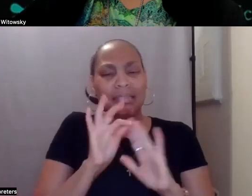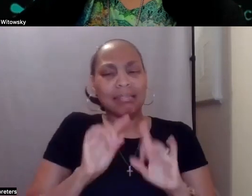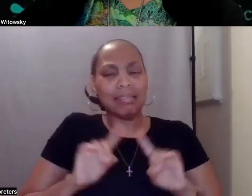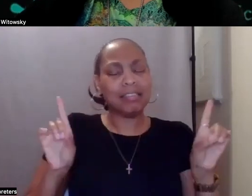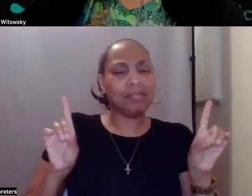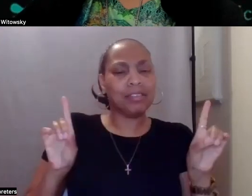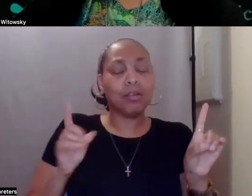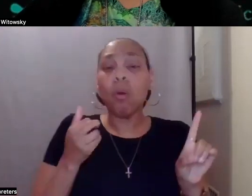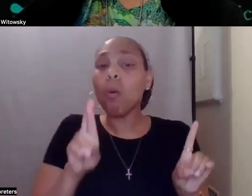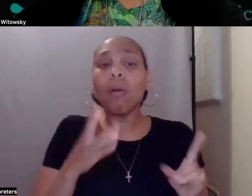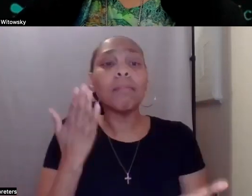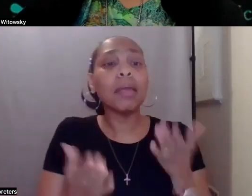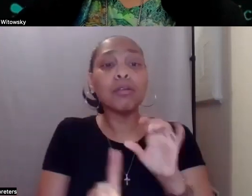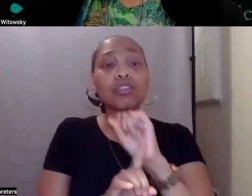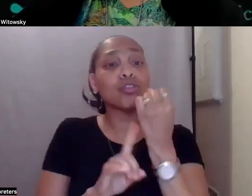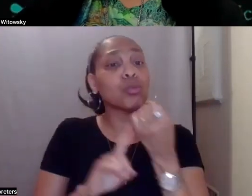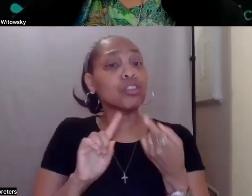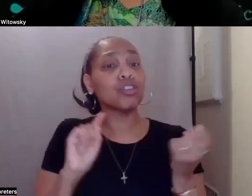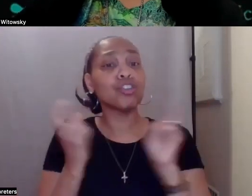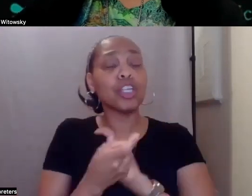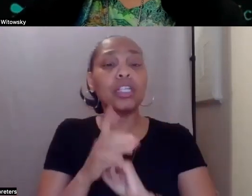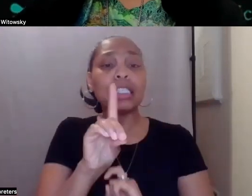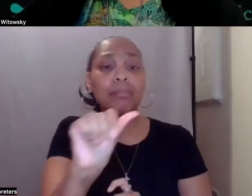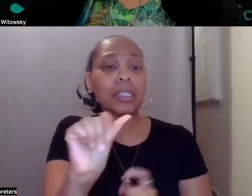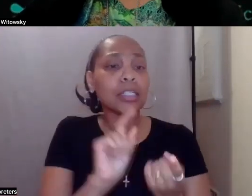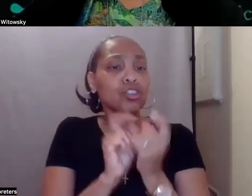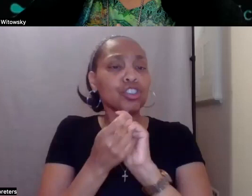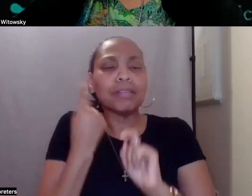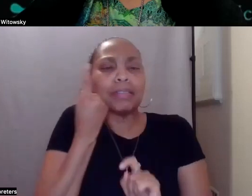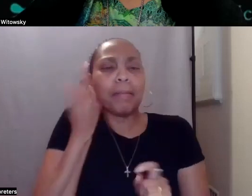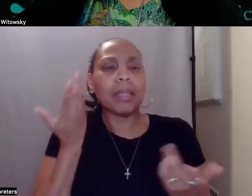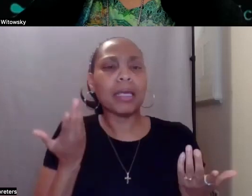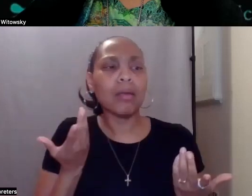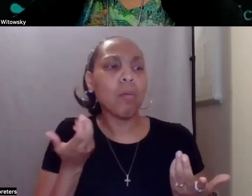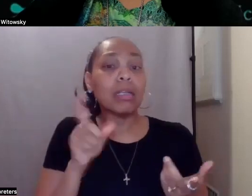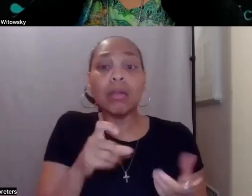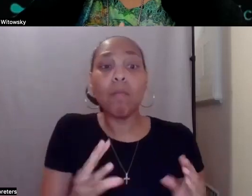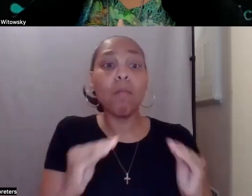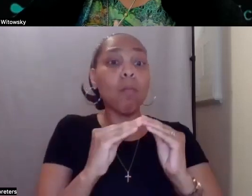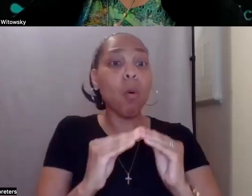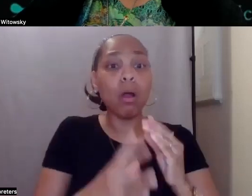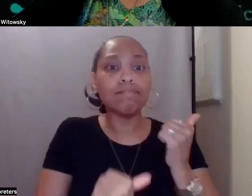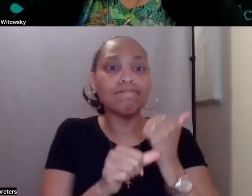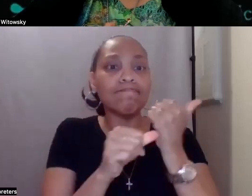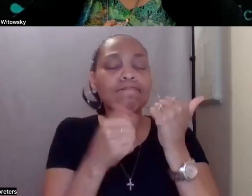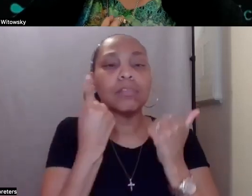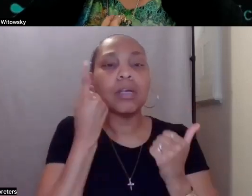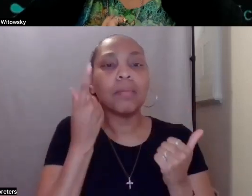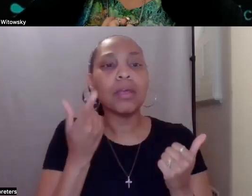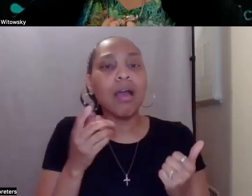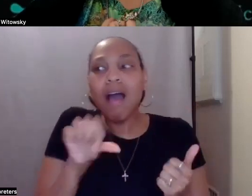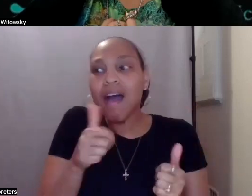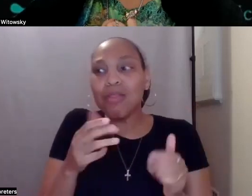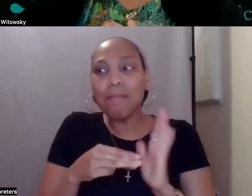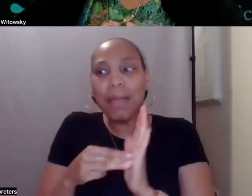change in circumstance, your disability changes, you need more assistance. There's always other methods